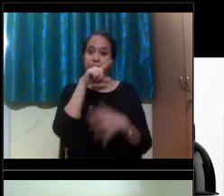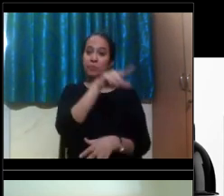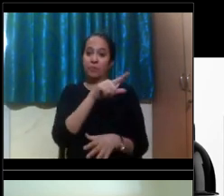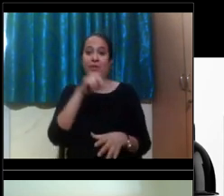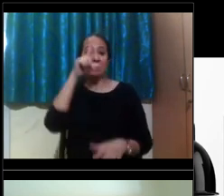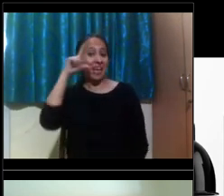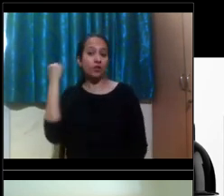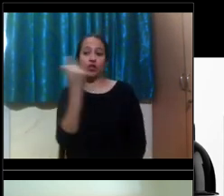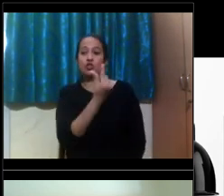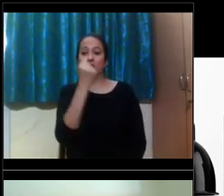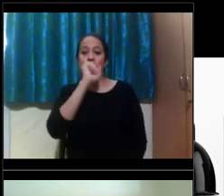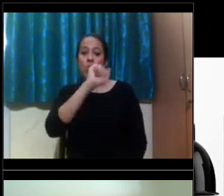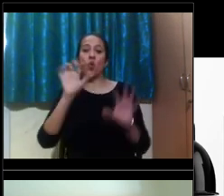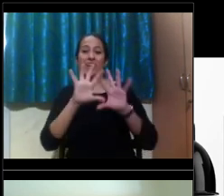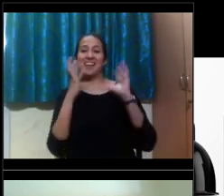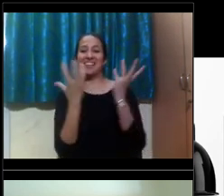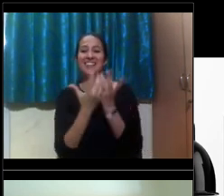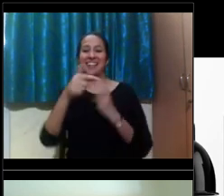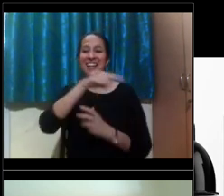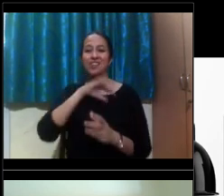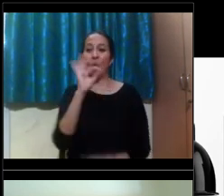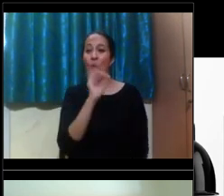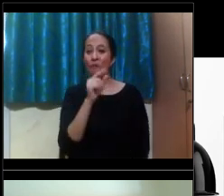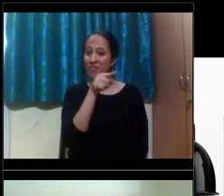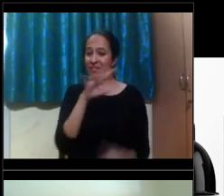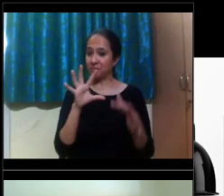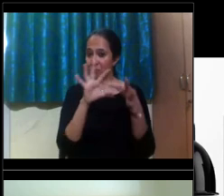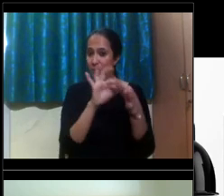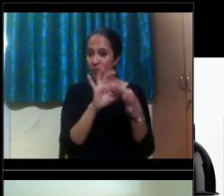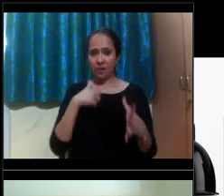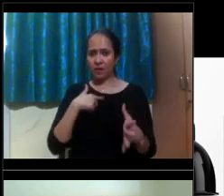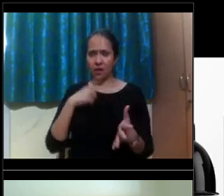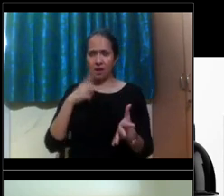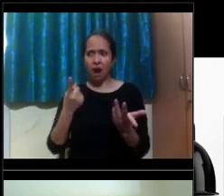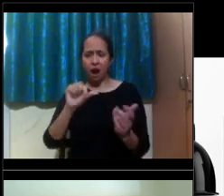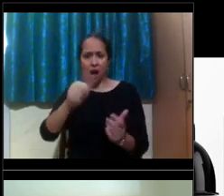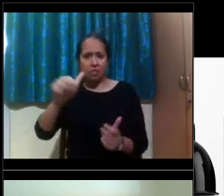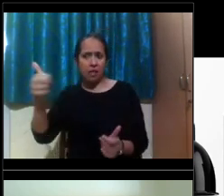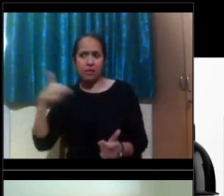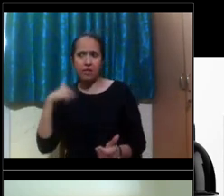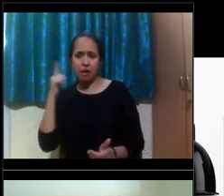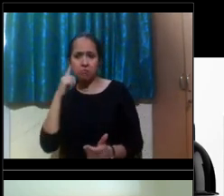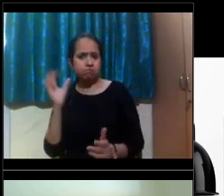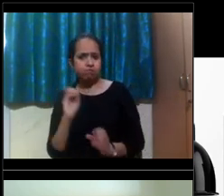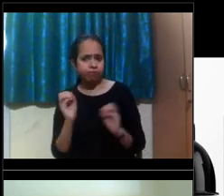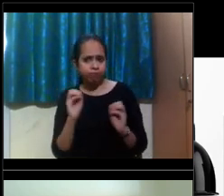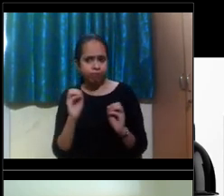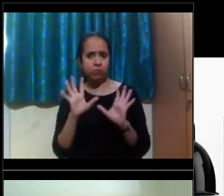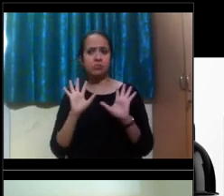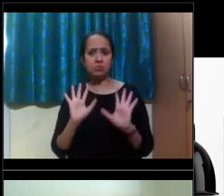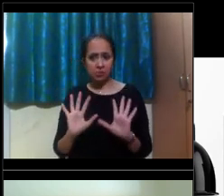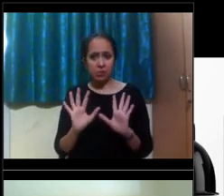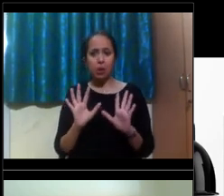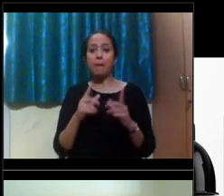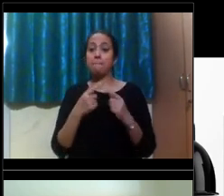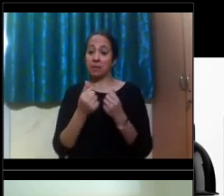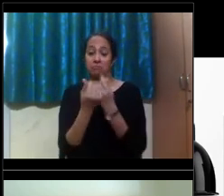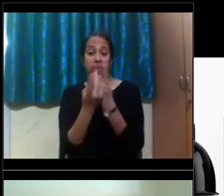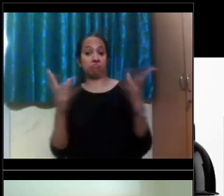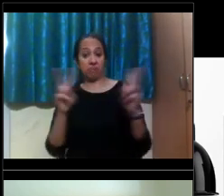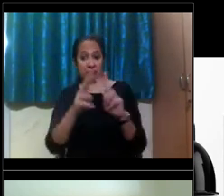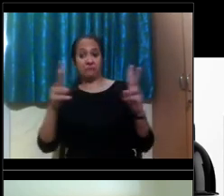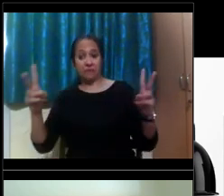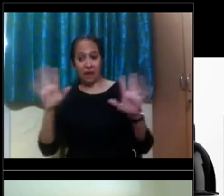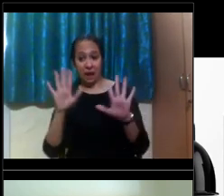Gallaudet University. Um, I haven't heard of that many other, um, scholarships for international students wanting to learn, um,